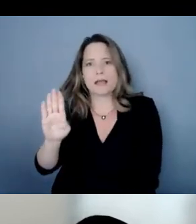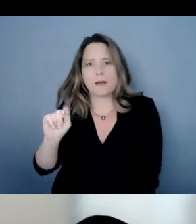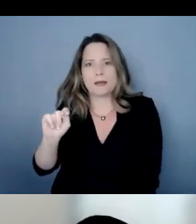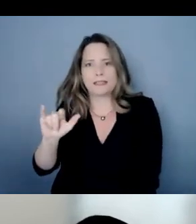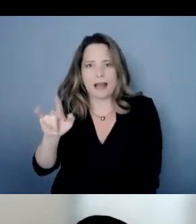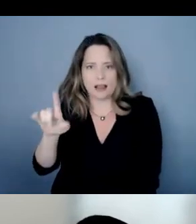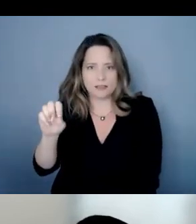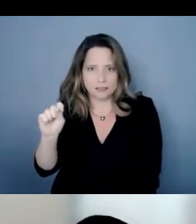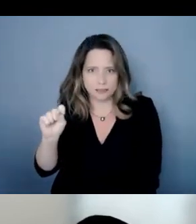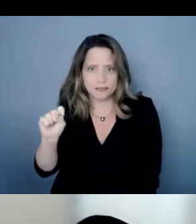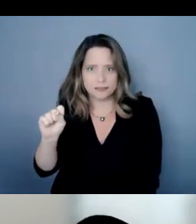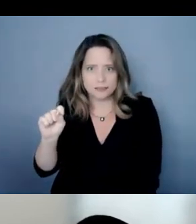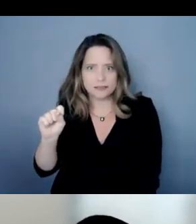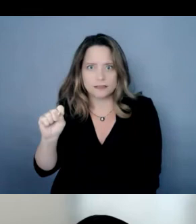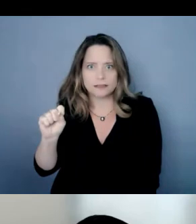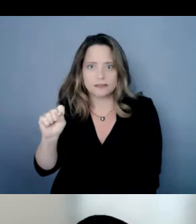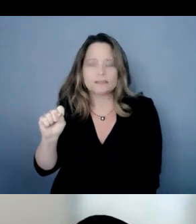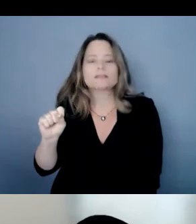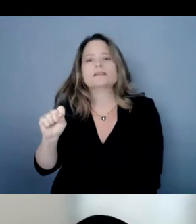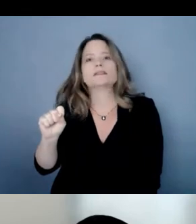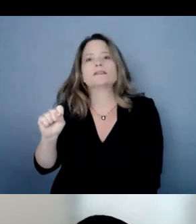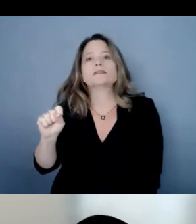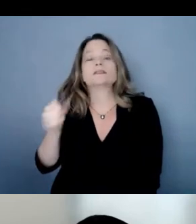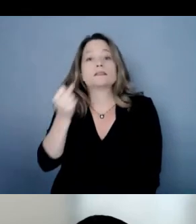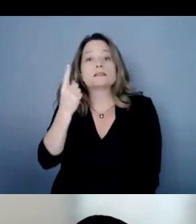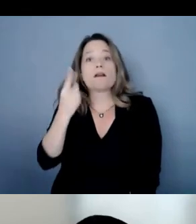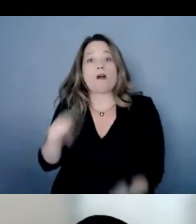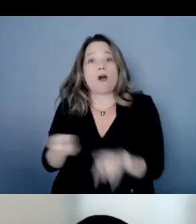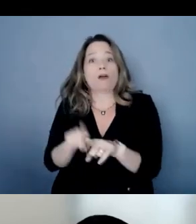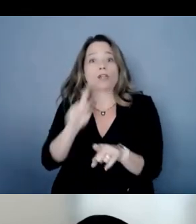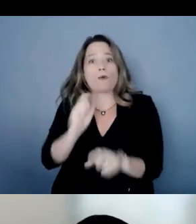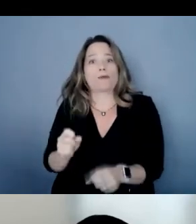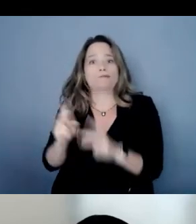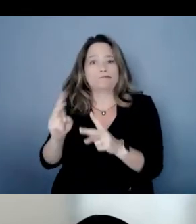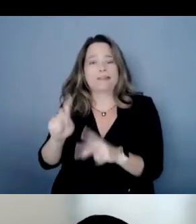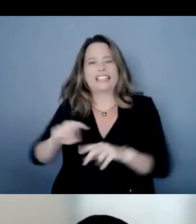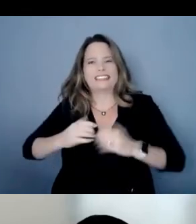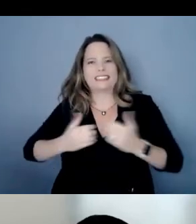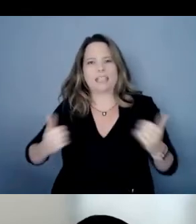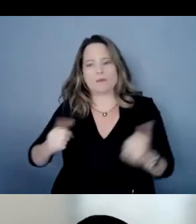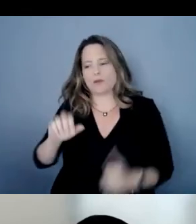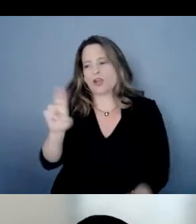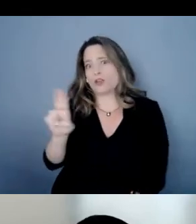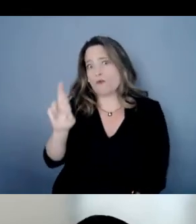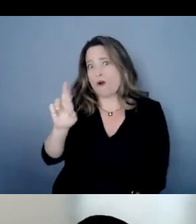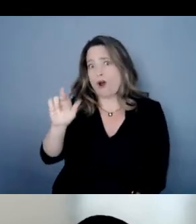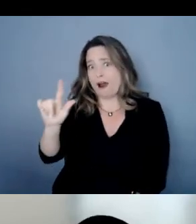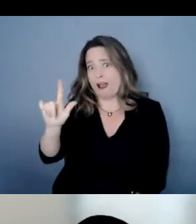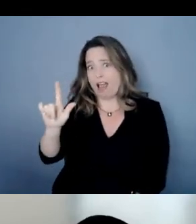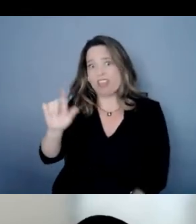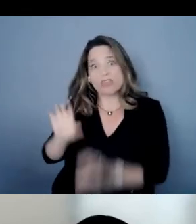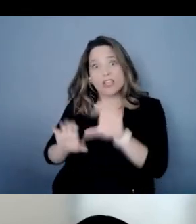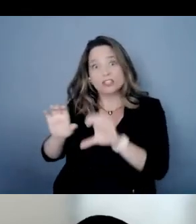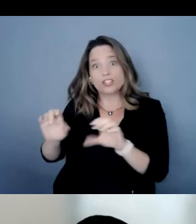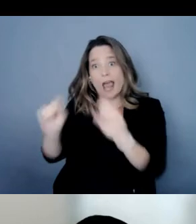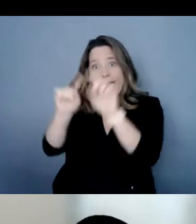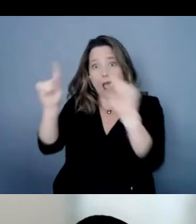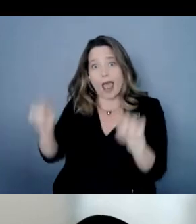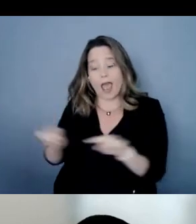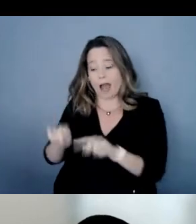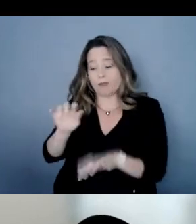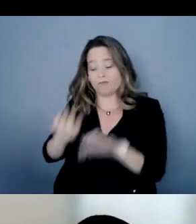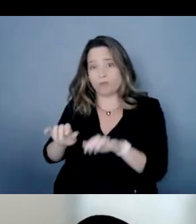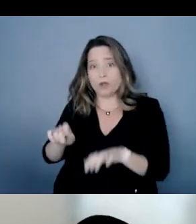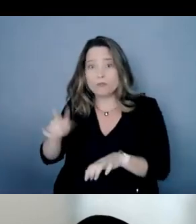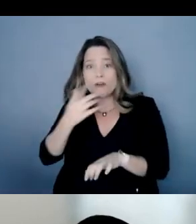we will also paste a separate url in the chat so if you would like to view captions there